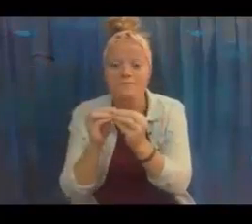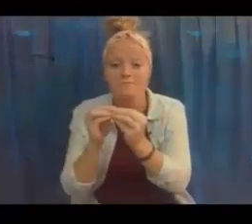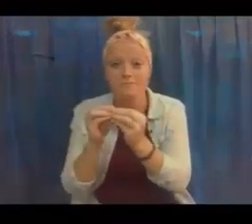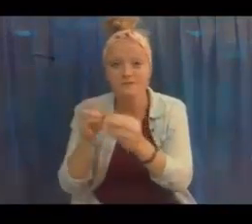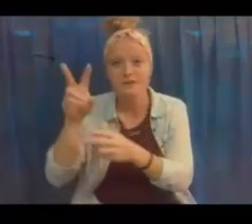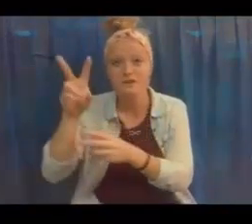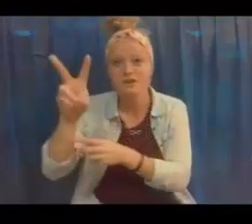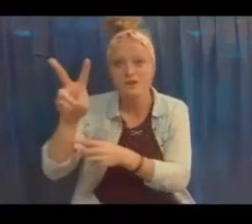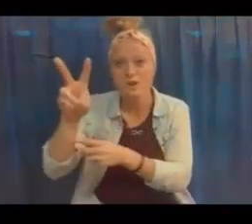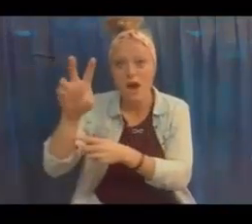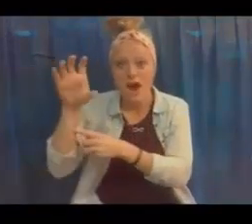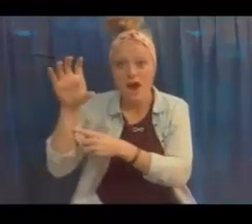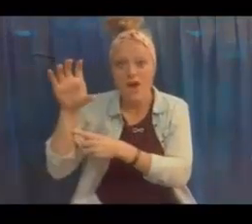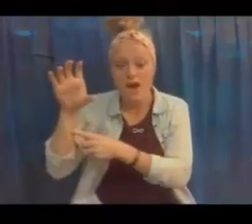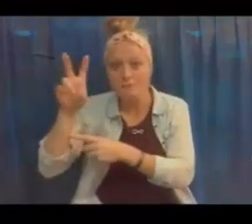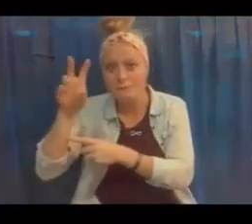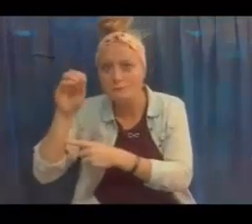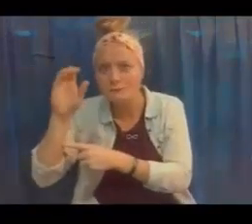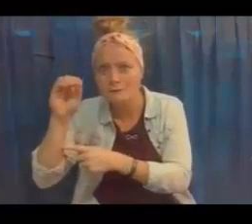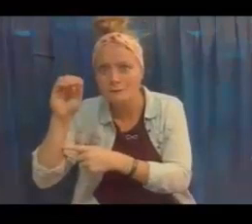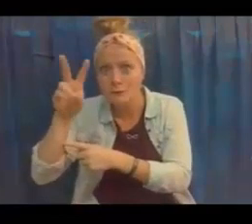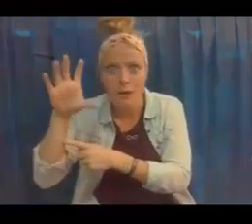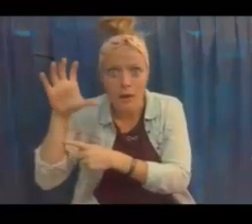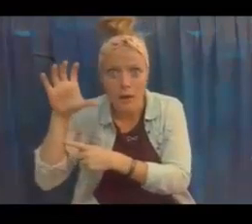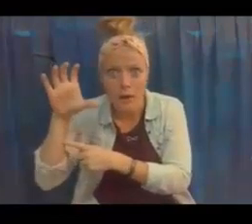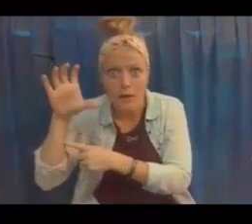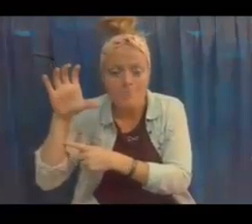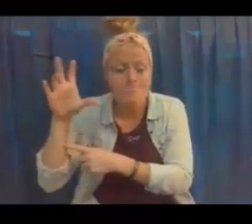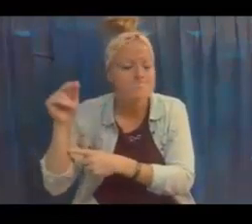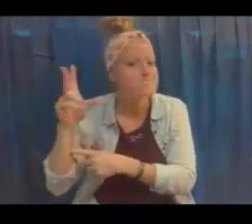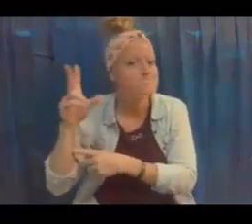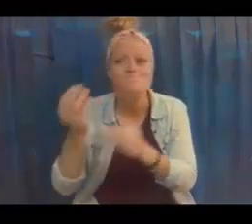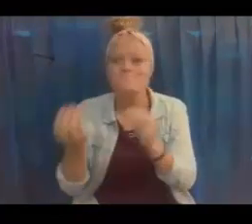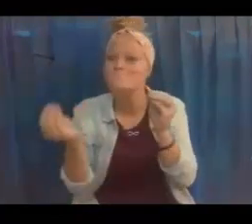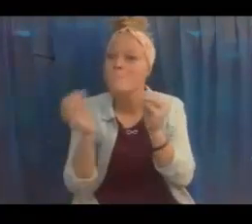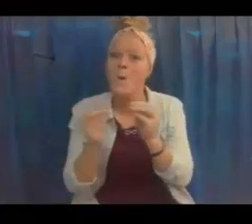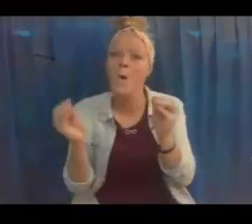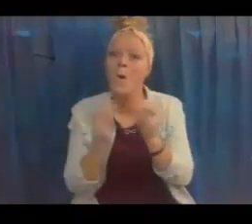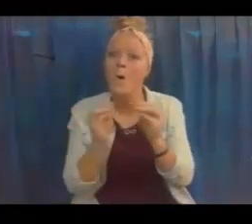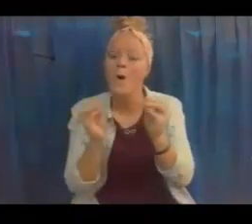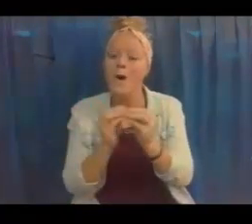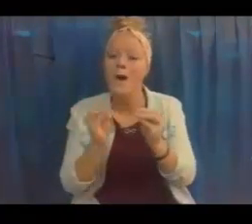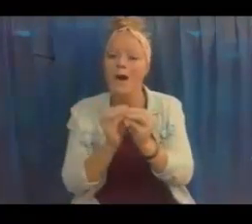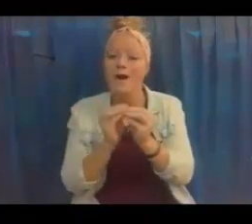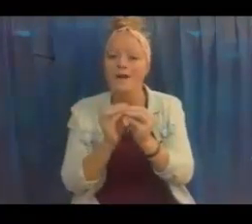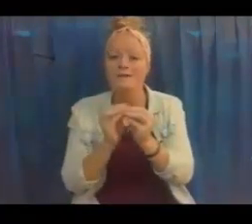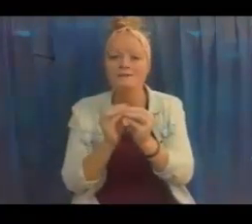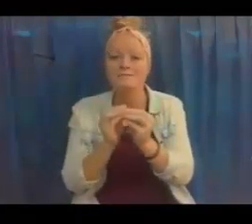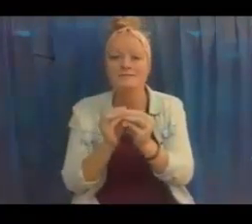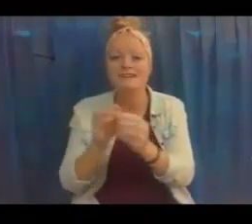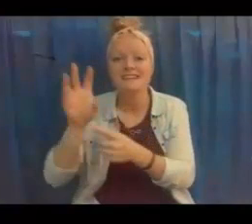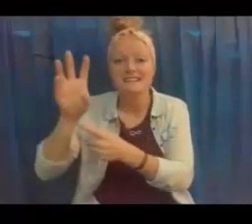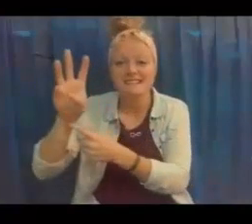Nope. More. Do you think 200? No, more than